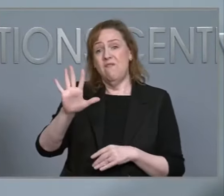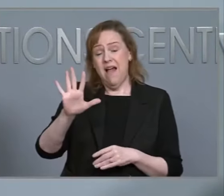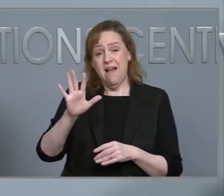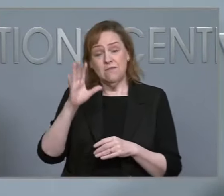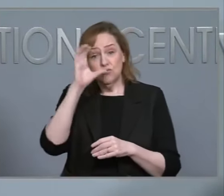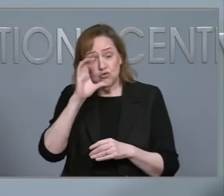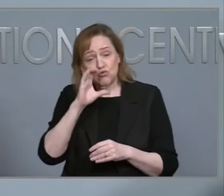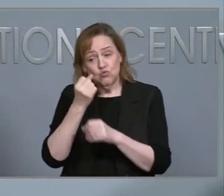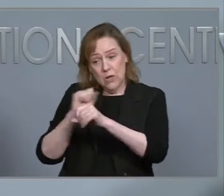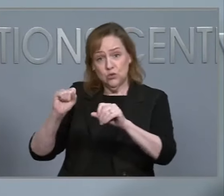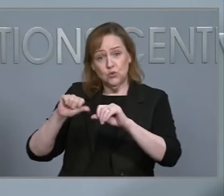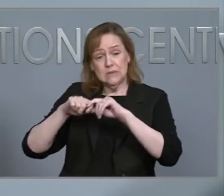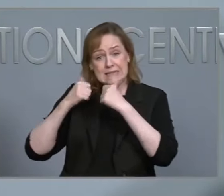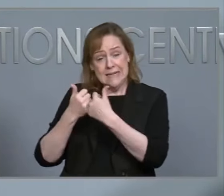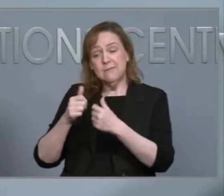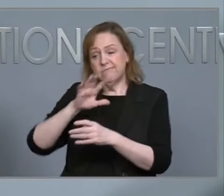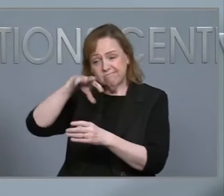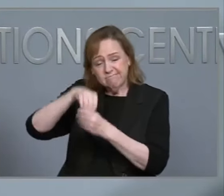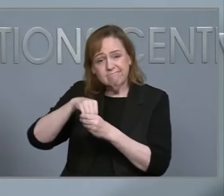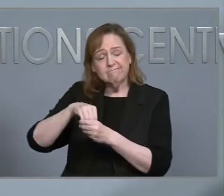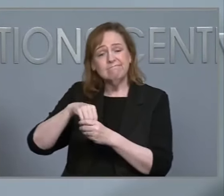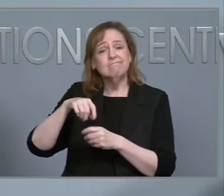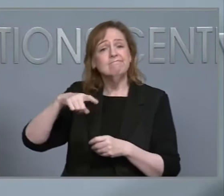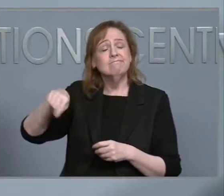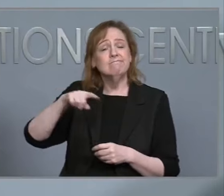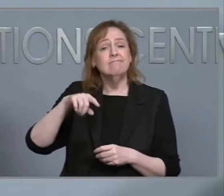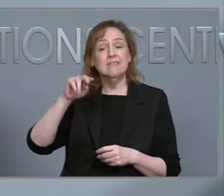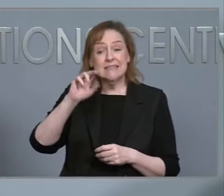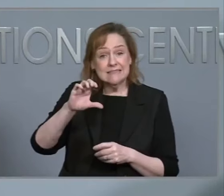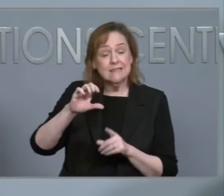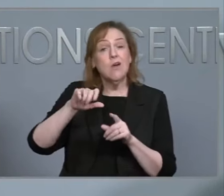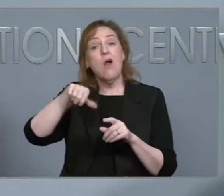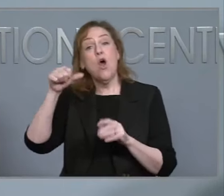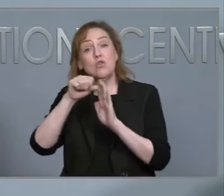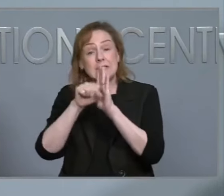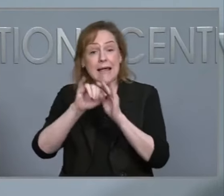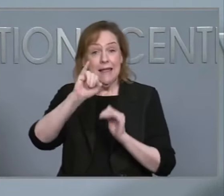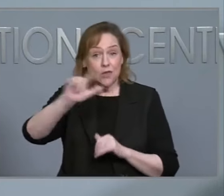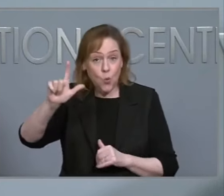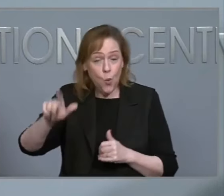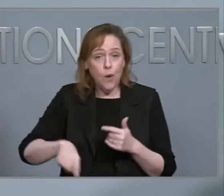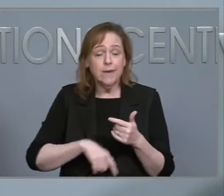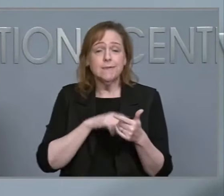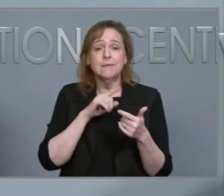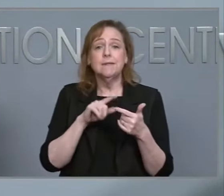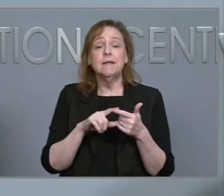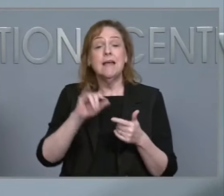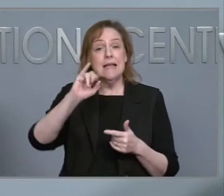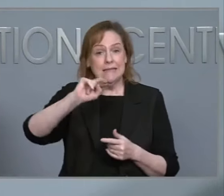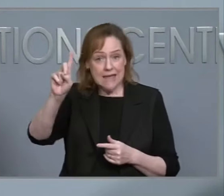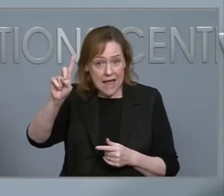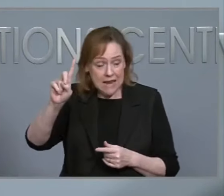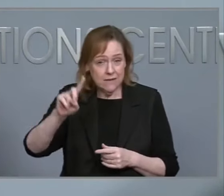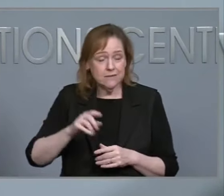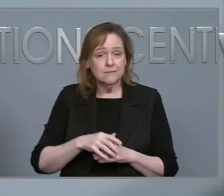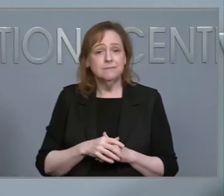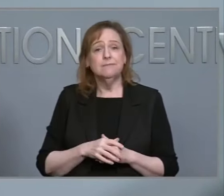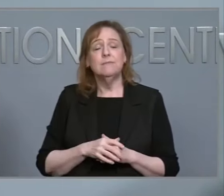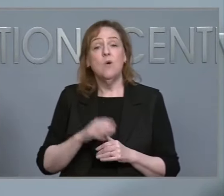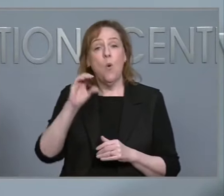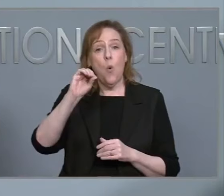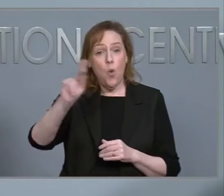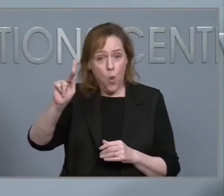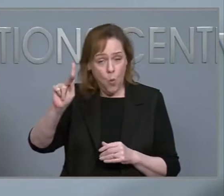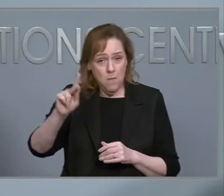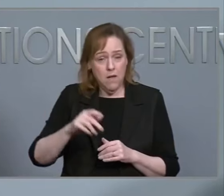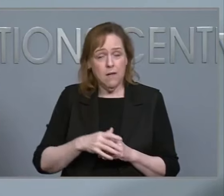the response from North Carolina and other states, such as Illinois, Indiana, Oklahoma,